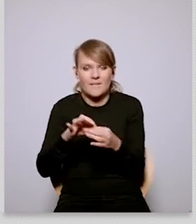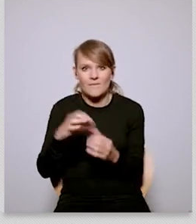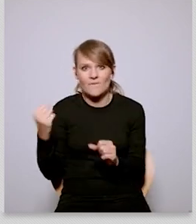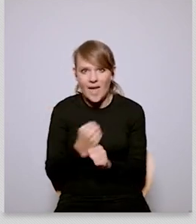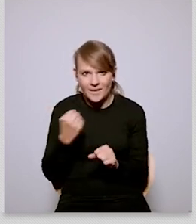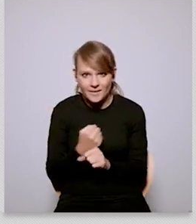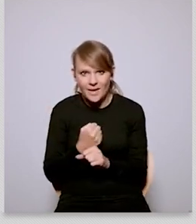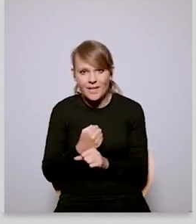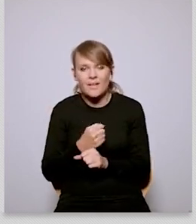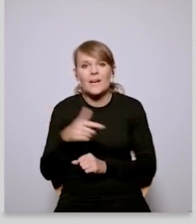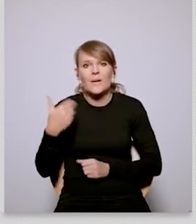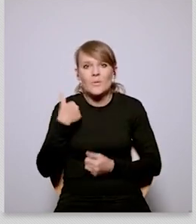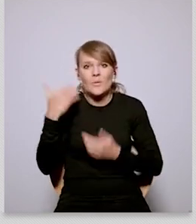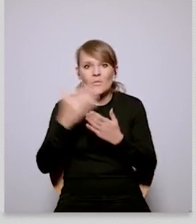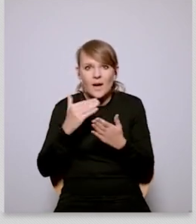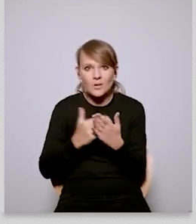go to